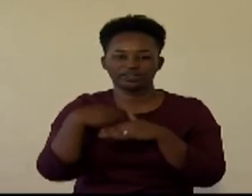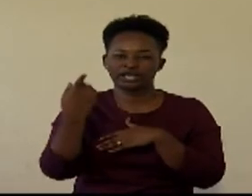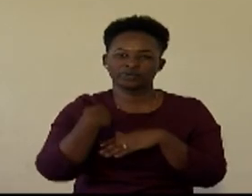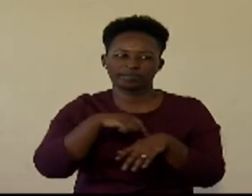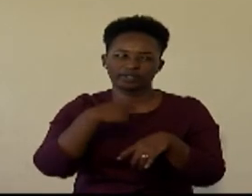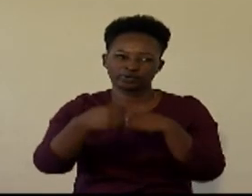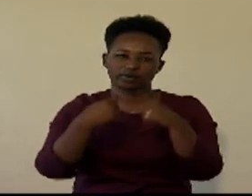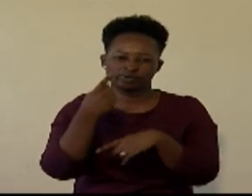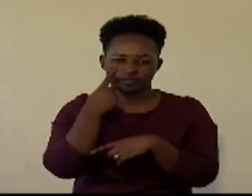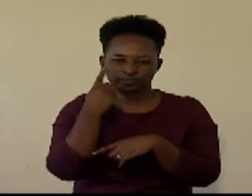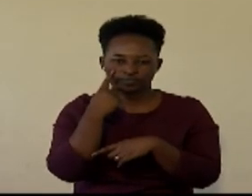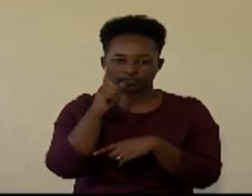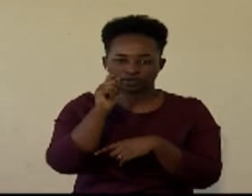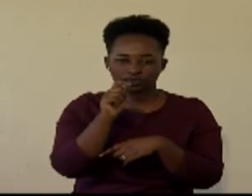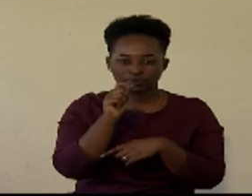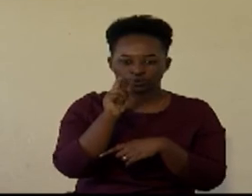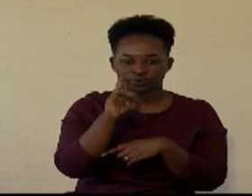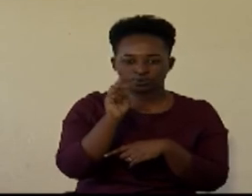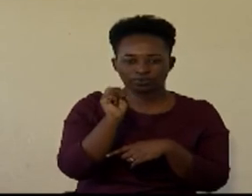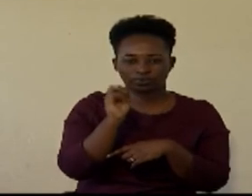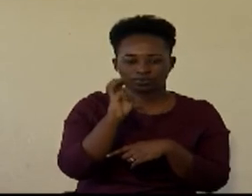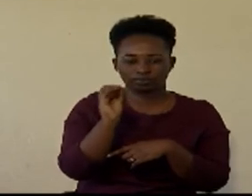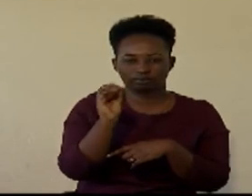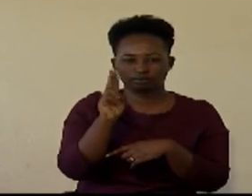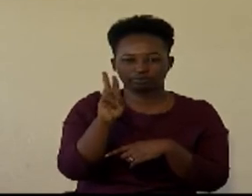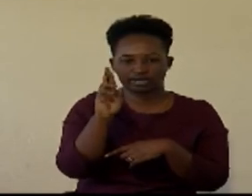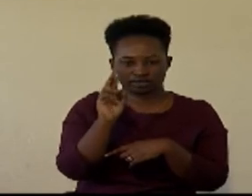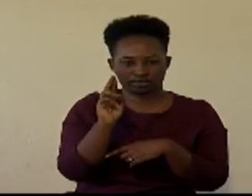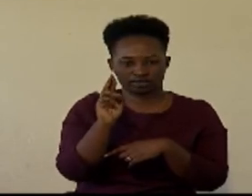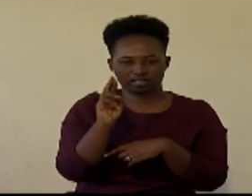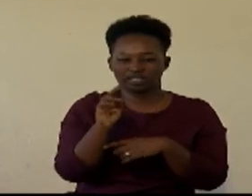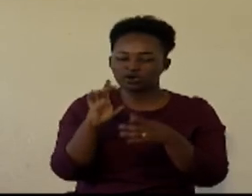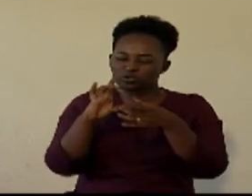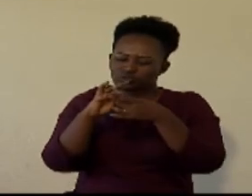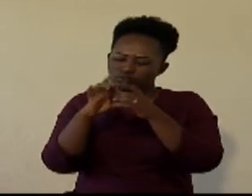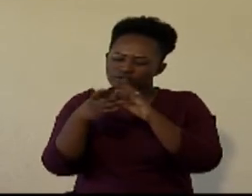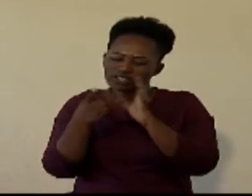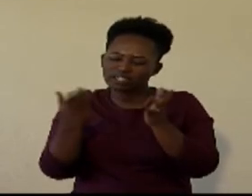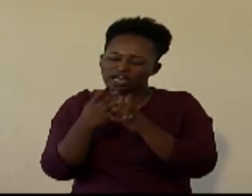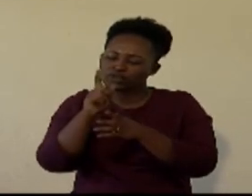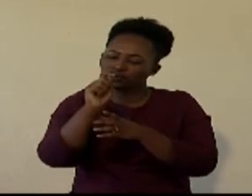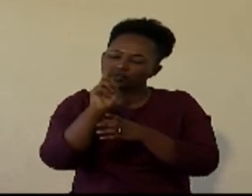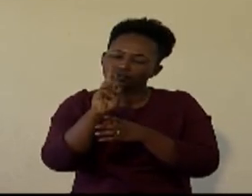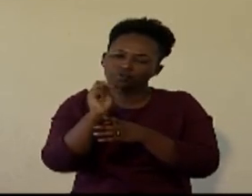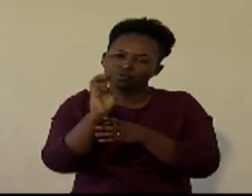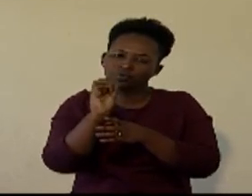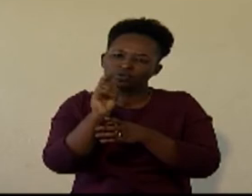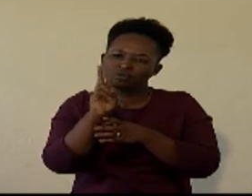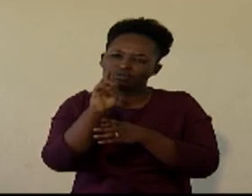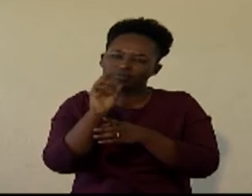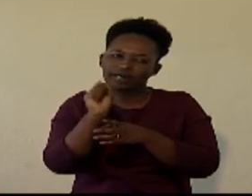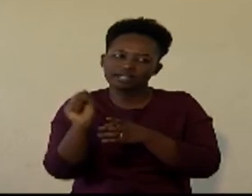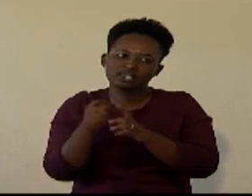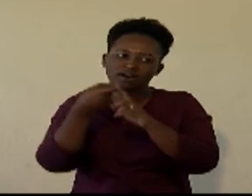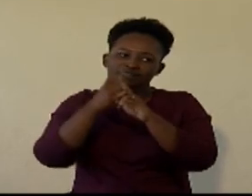the tumors that do develop what is the connection where do they come from is it because